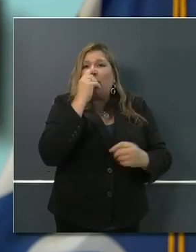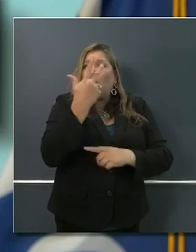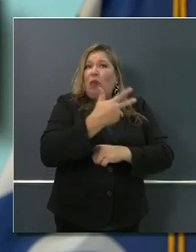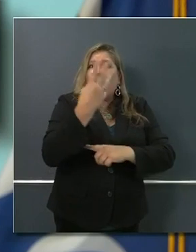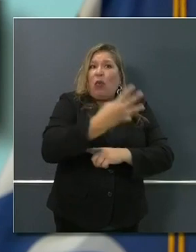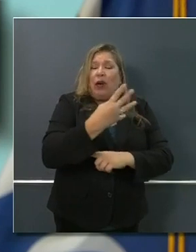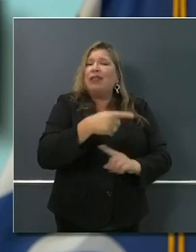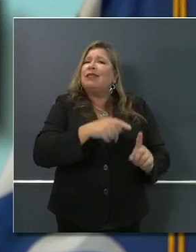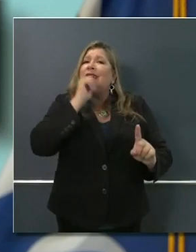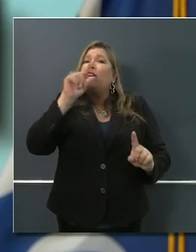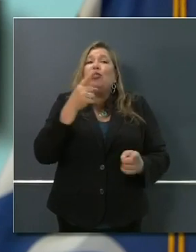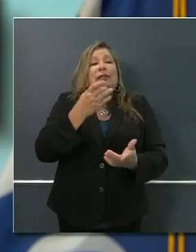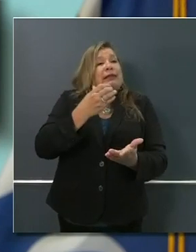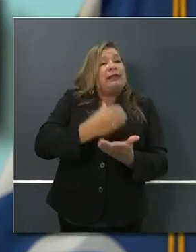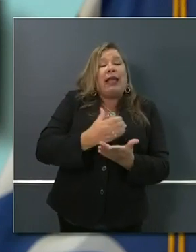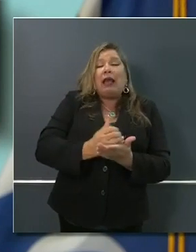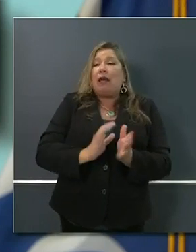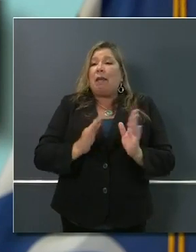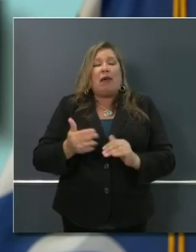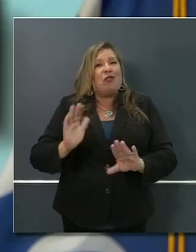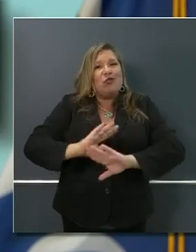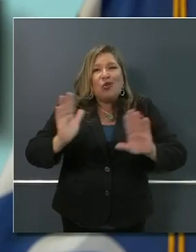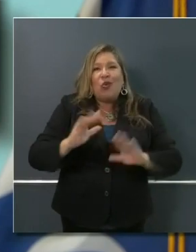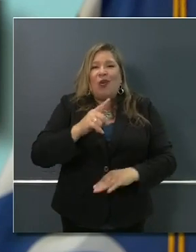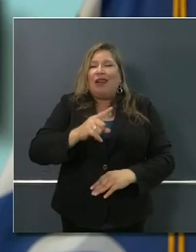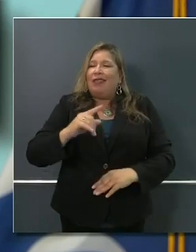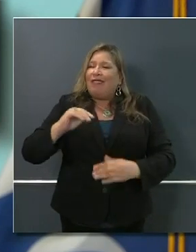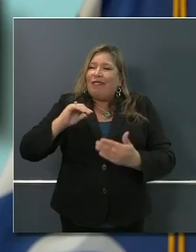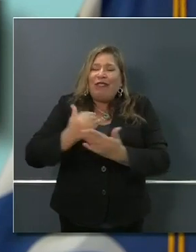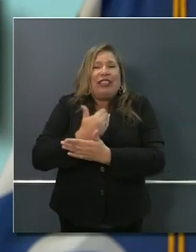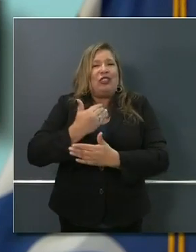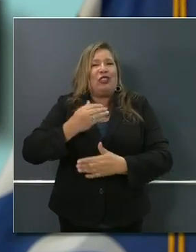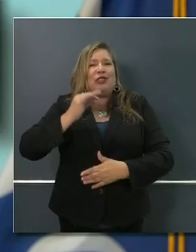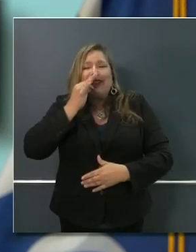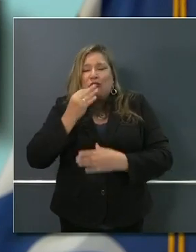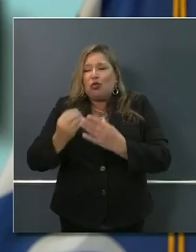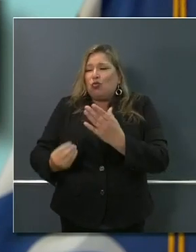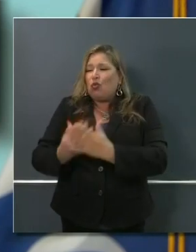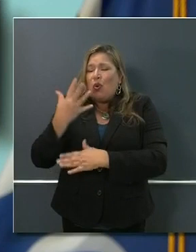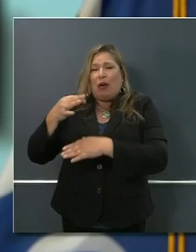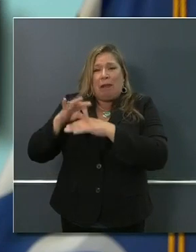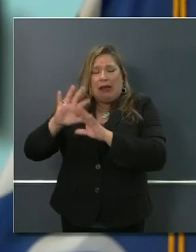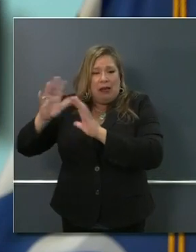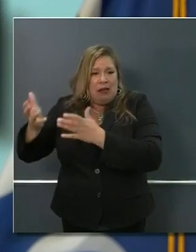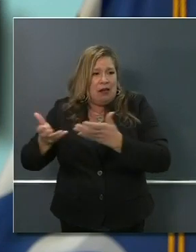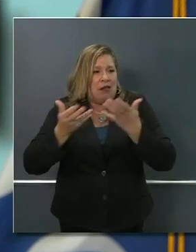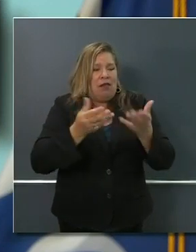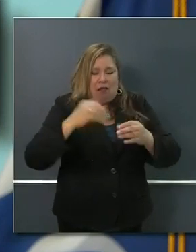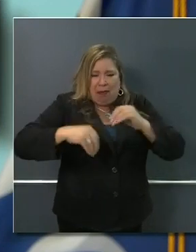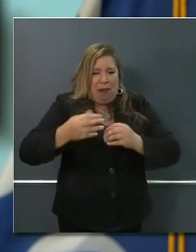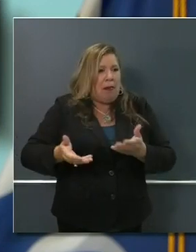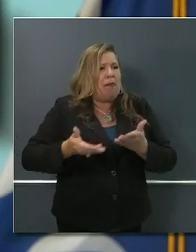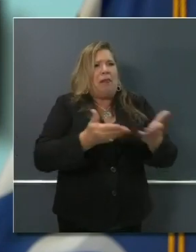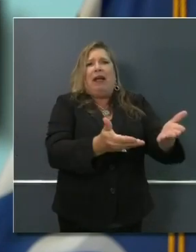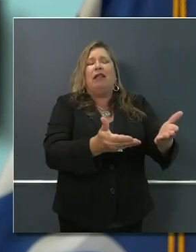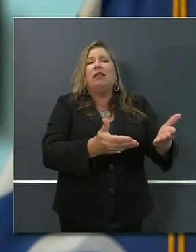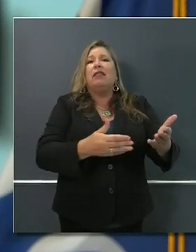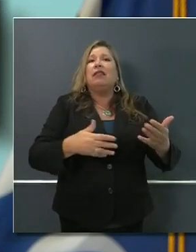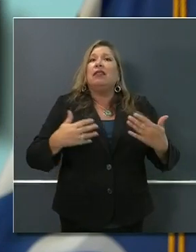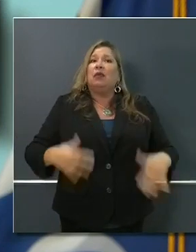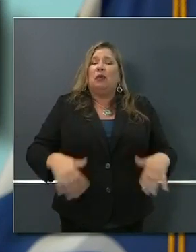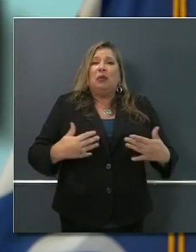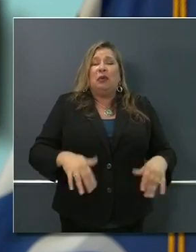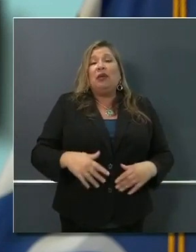are fresh and ready to be consumed, that otherwise, in a supply chain where market demands dropped in half, would